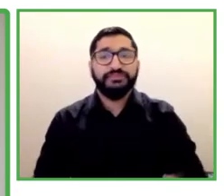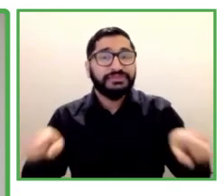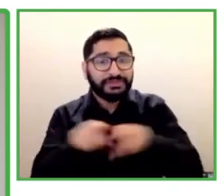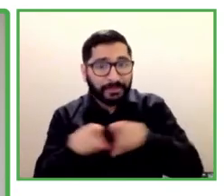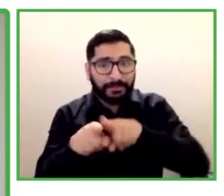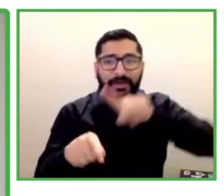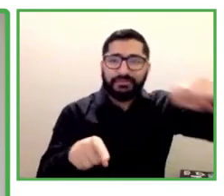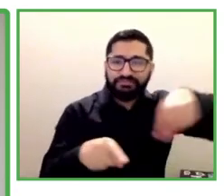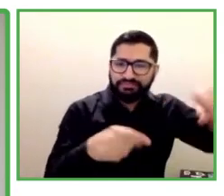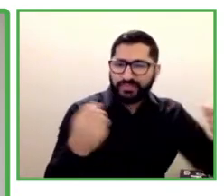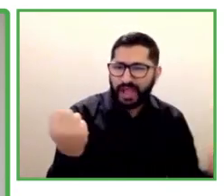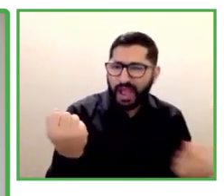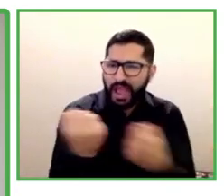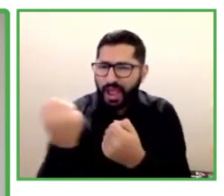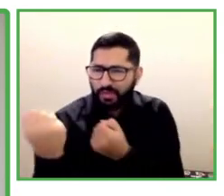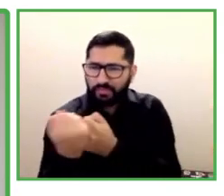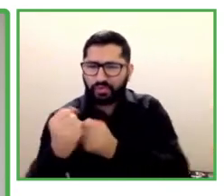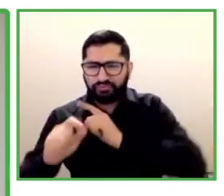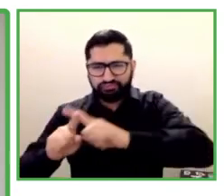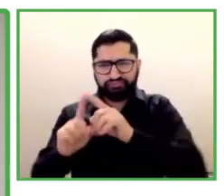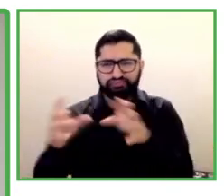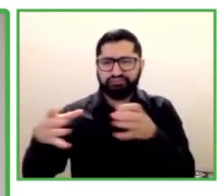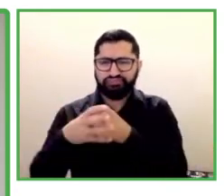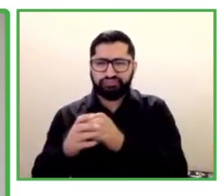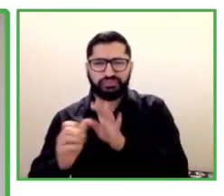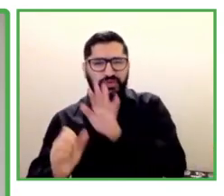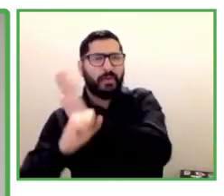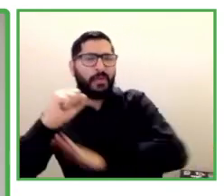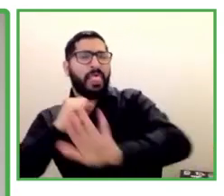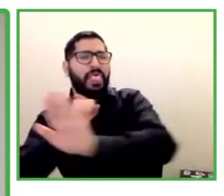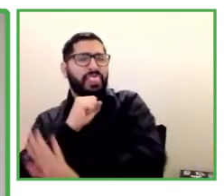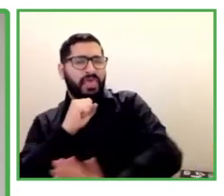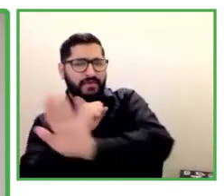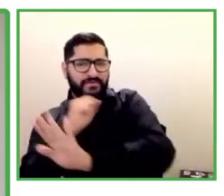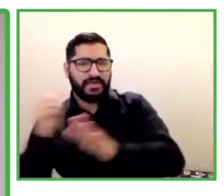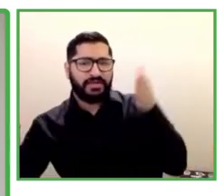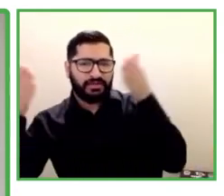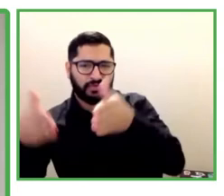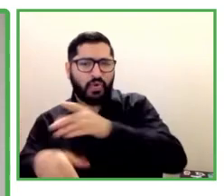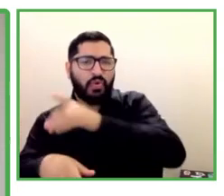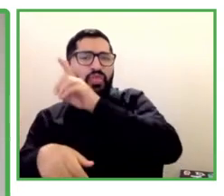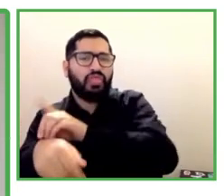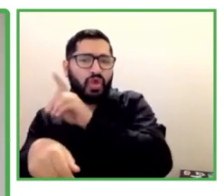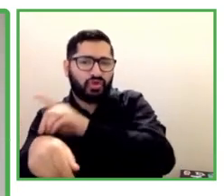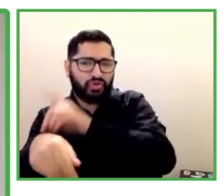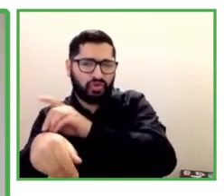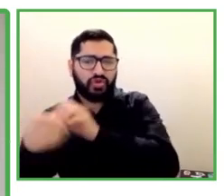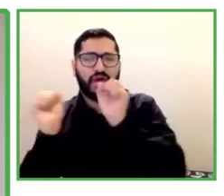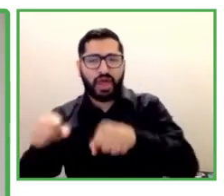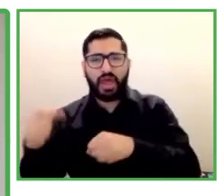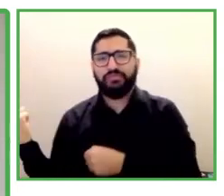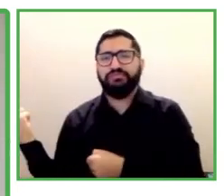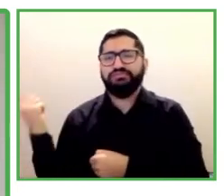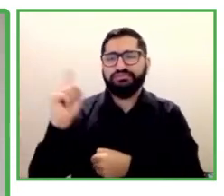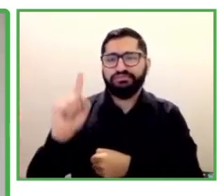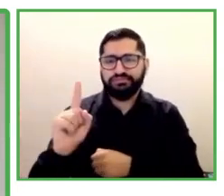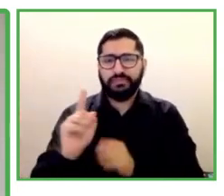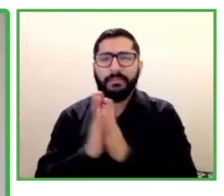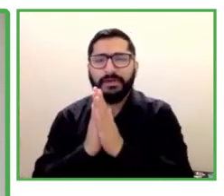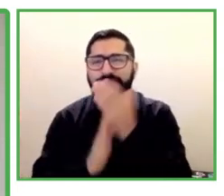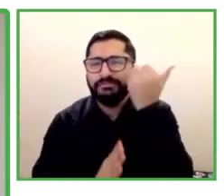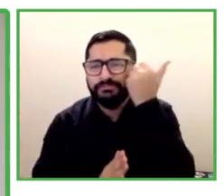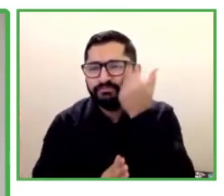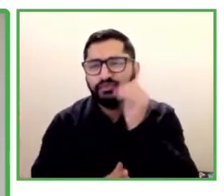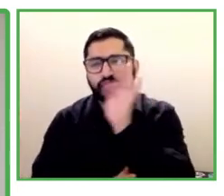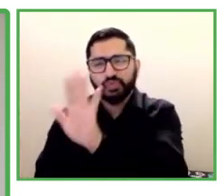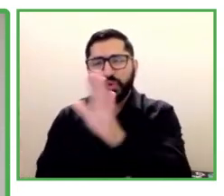very much for joining us today, and please share with us your model for sustaining employment of people with disabilities in the